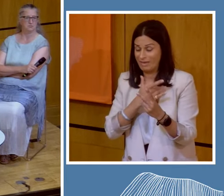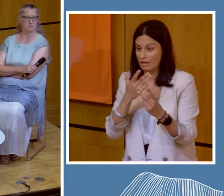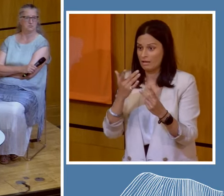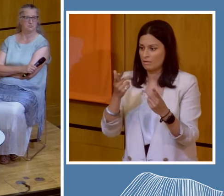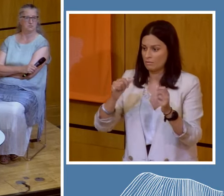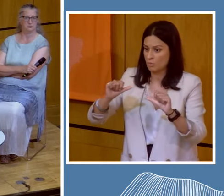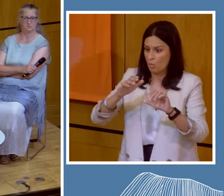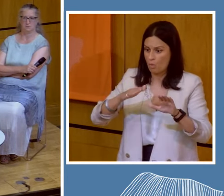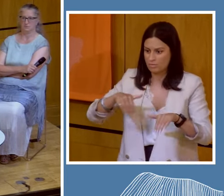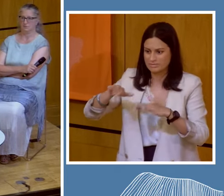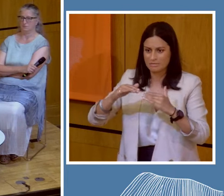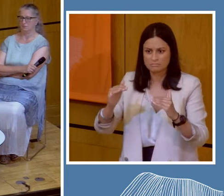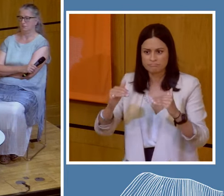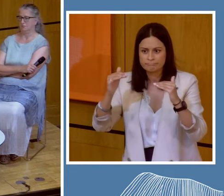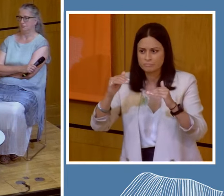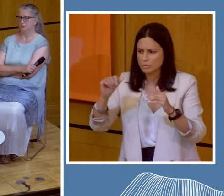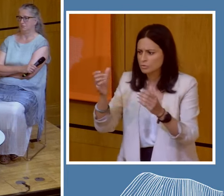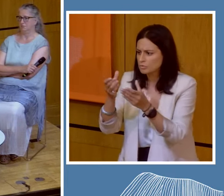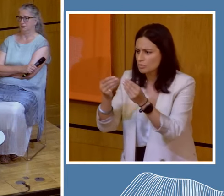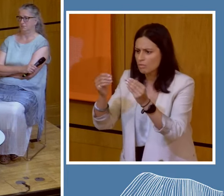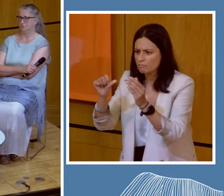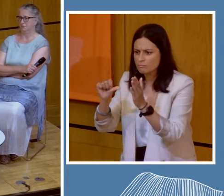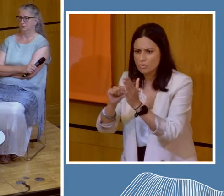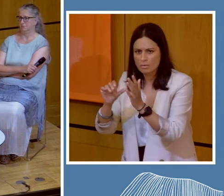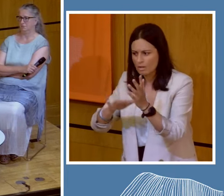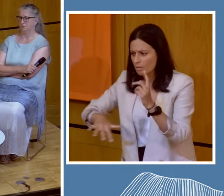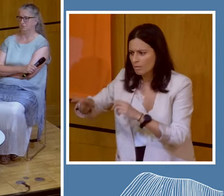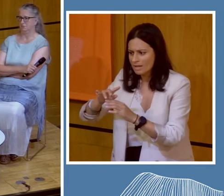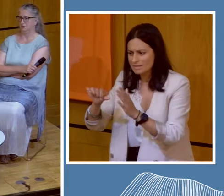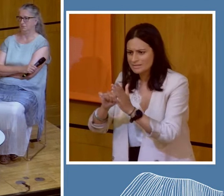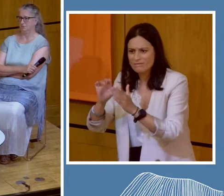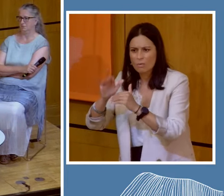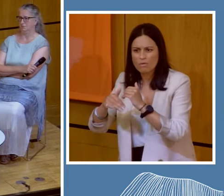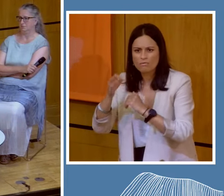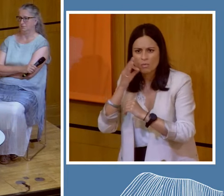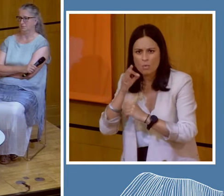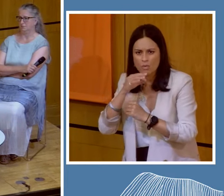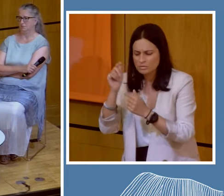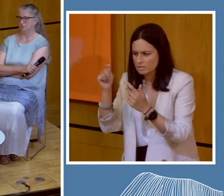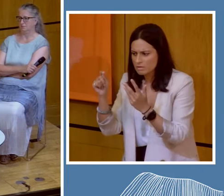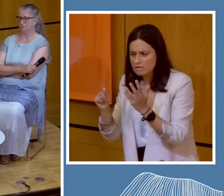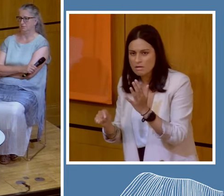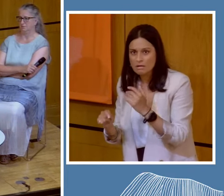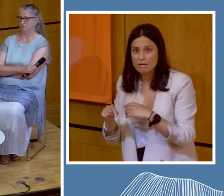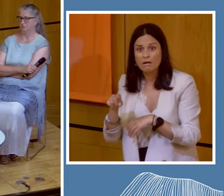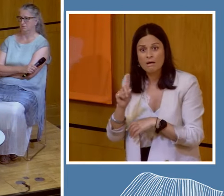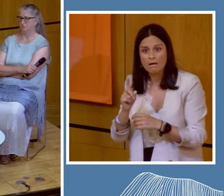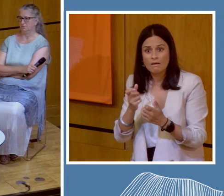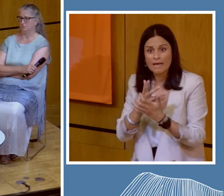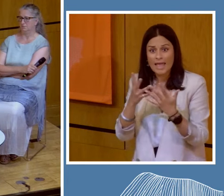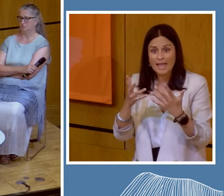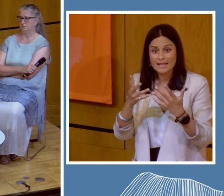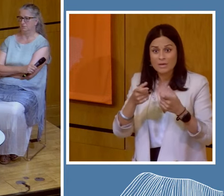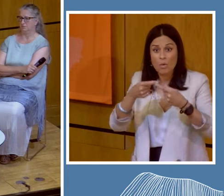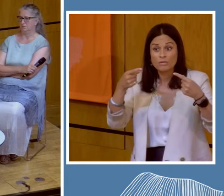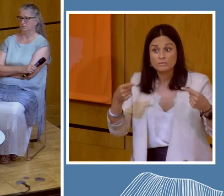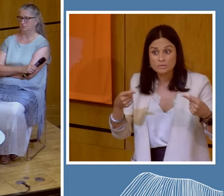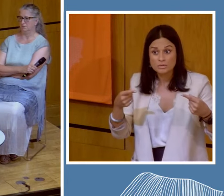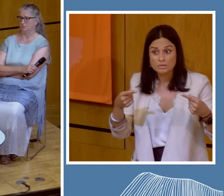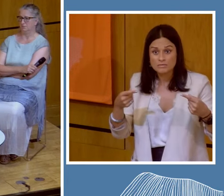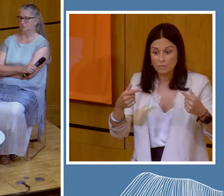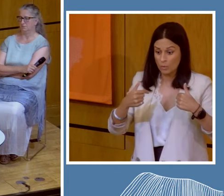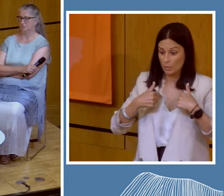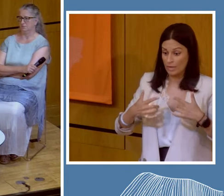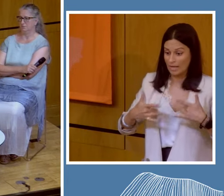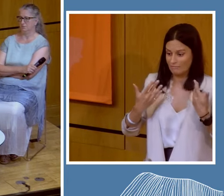and solving the problem of people who are having lots of difficulty about water and things? Is there any alternative to the rest of us